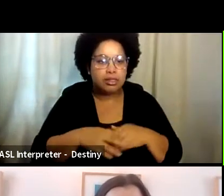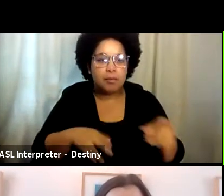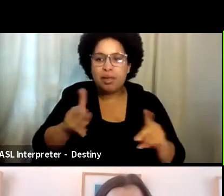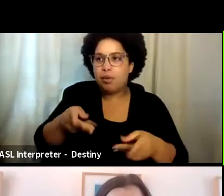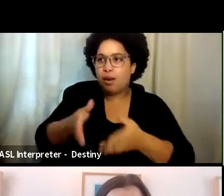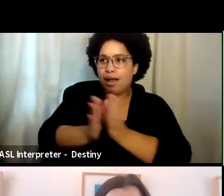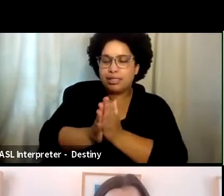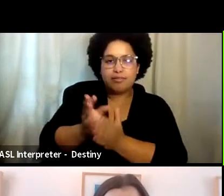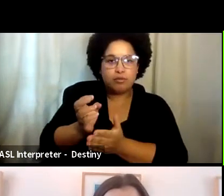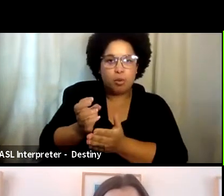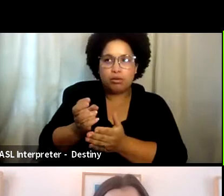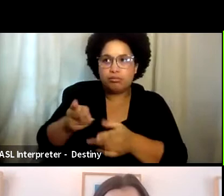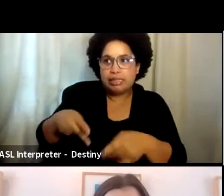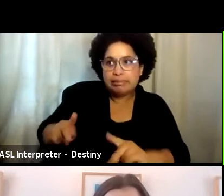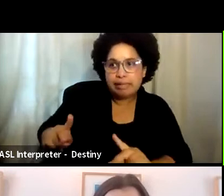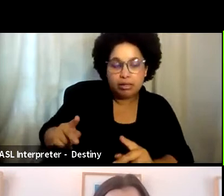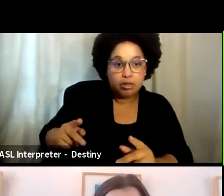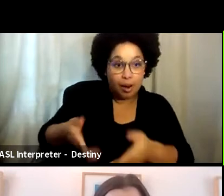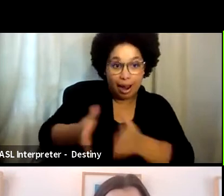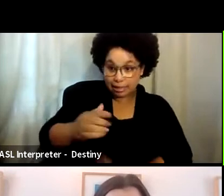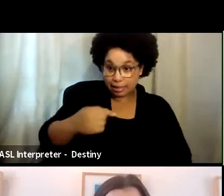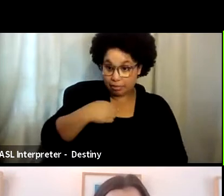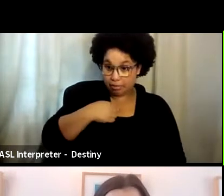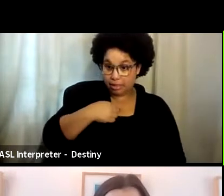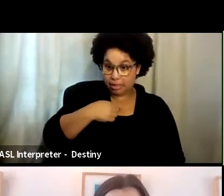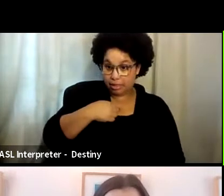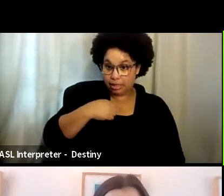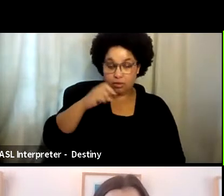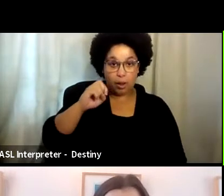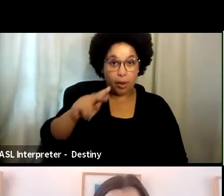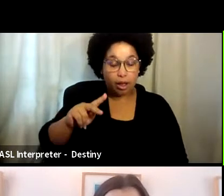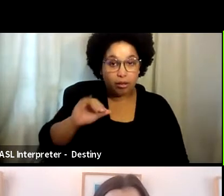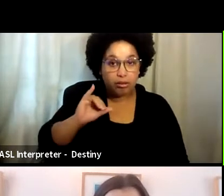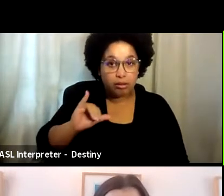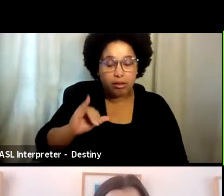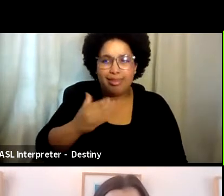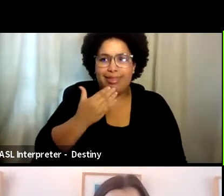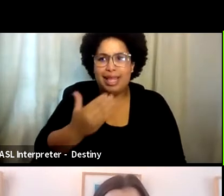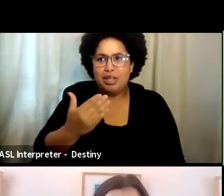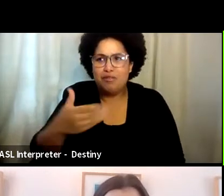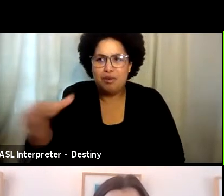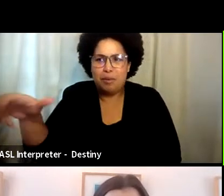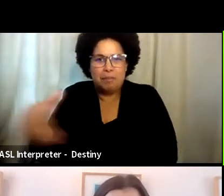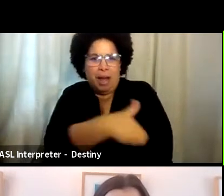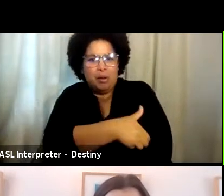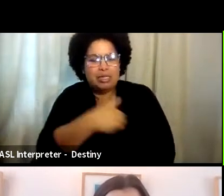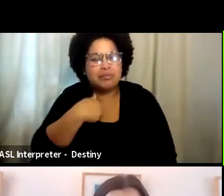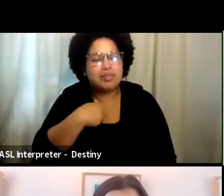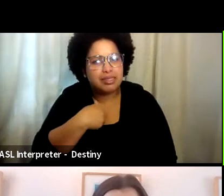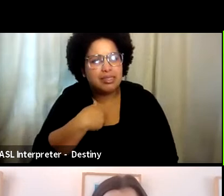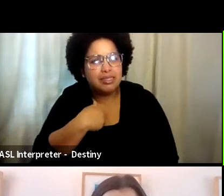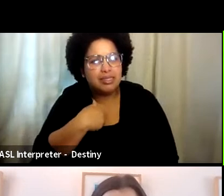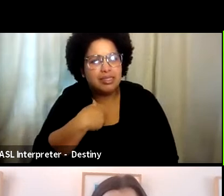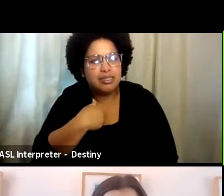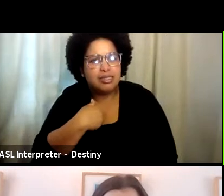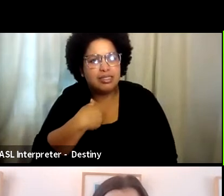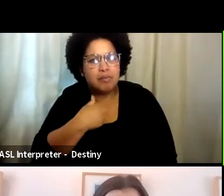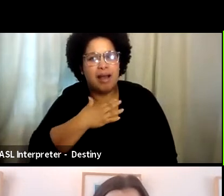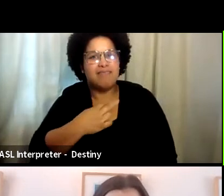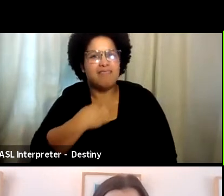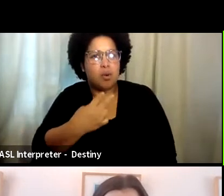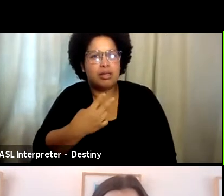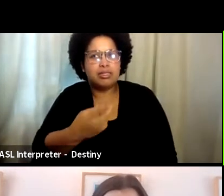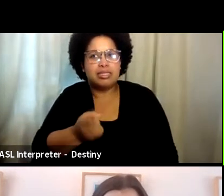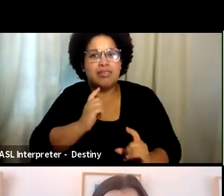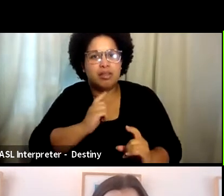consent, right? I mean, the idea you're asking me if it's OK. I'm like, thank you for empowering me. Thank you for giving me voice and giving